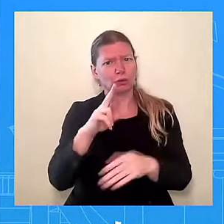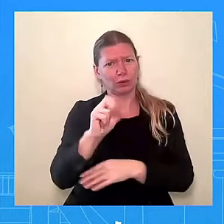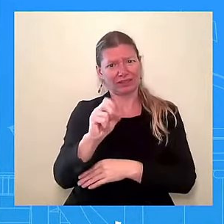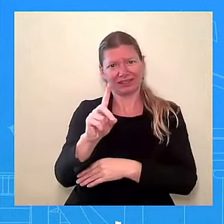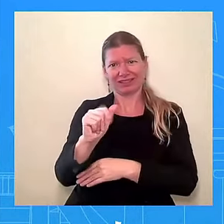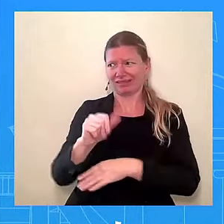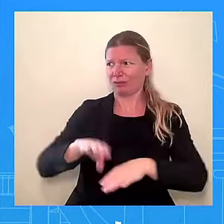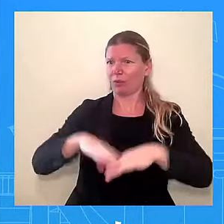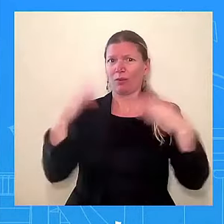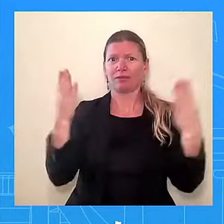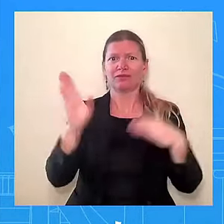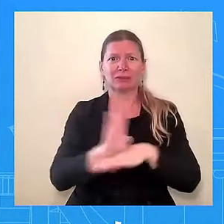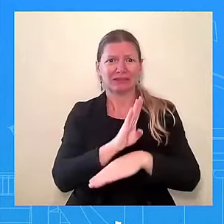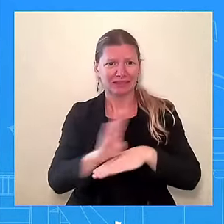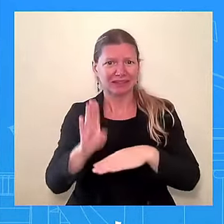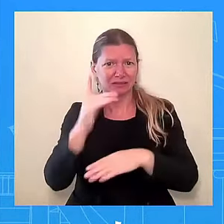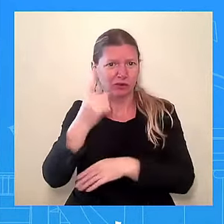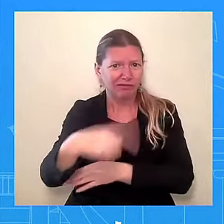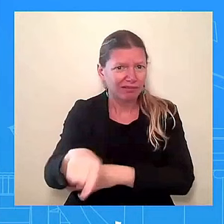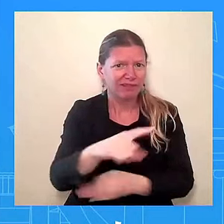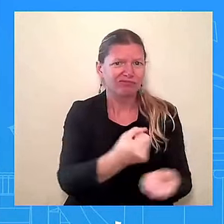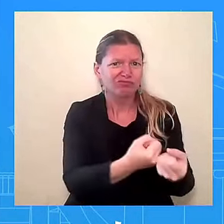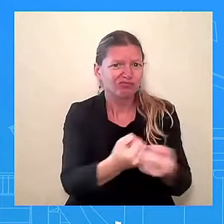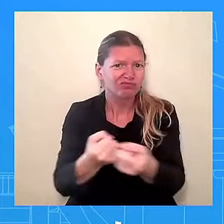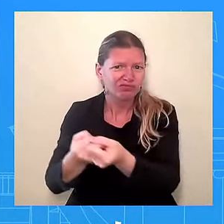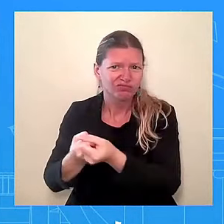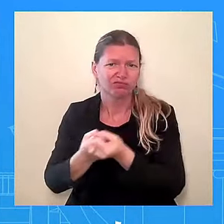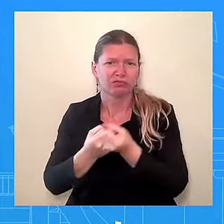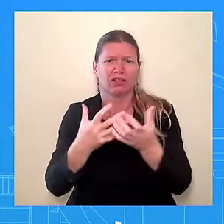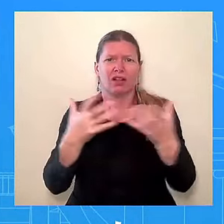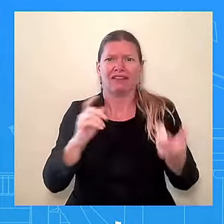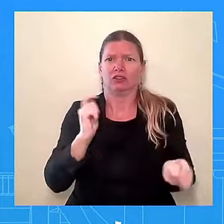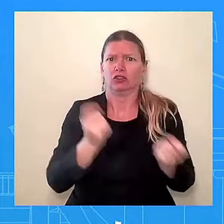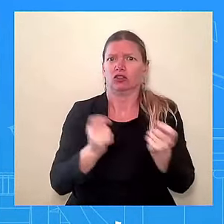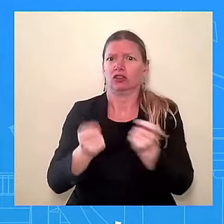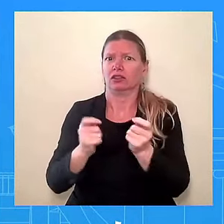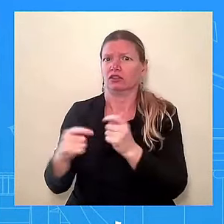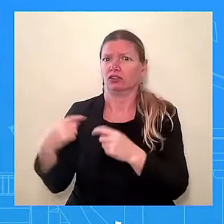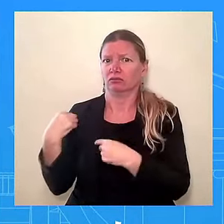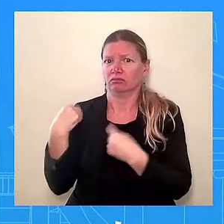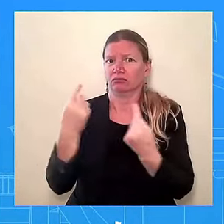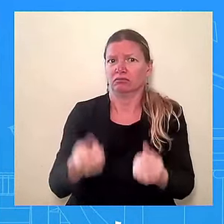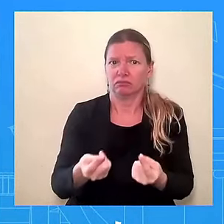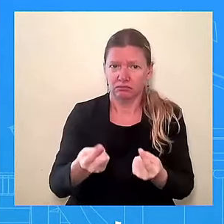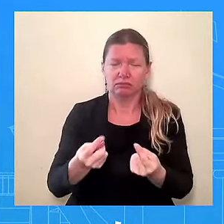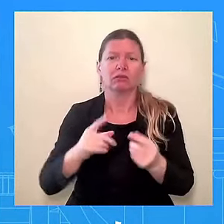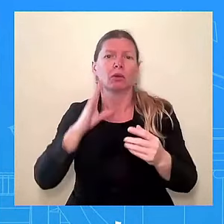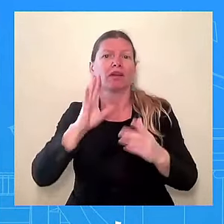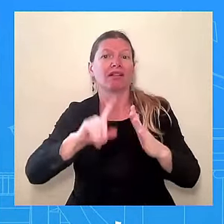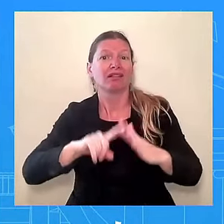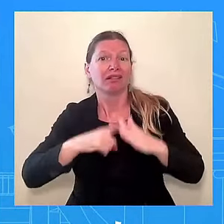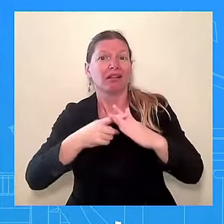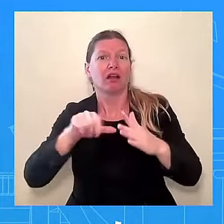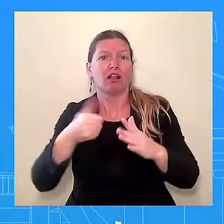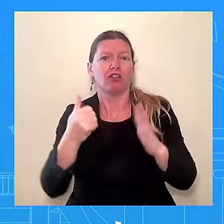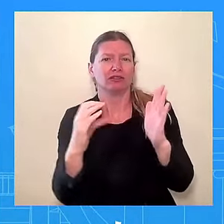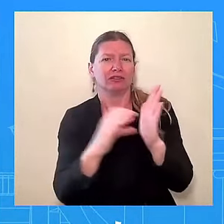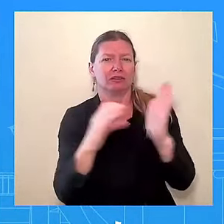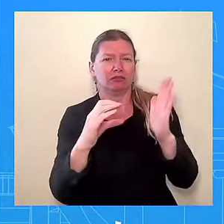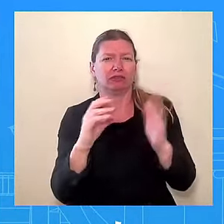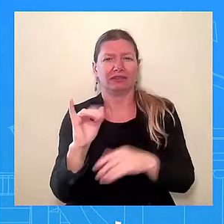22006, which allotted $3.1 billion for farmers in financial distress. Through the